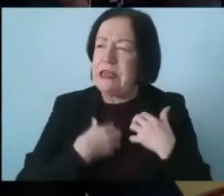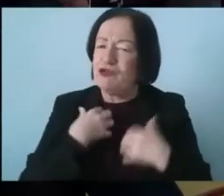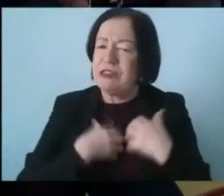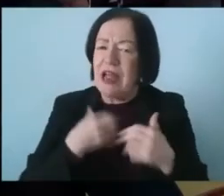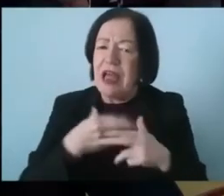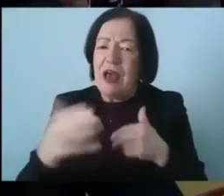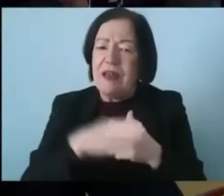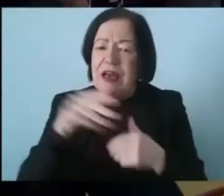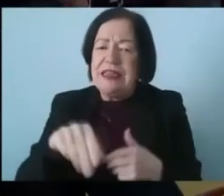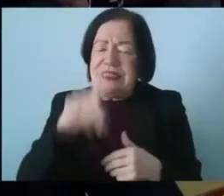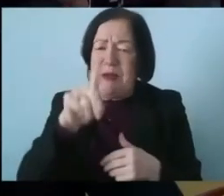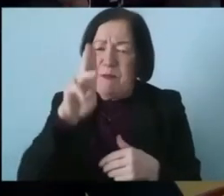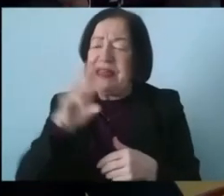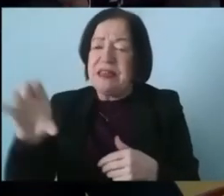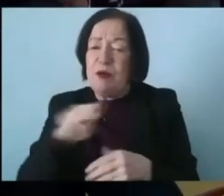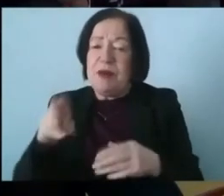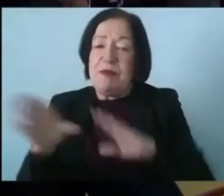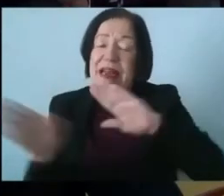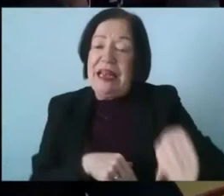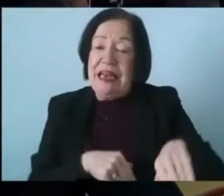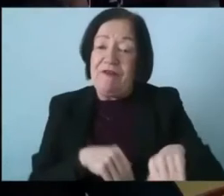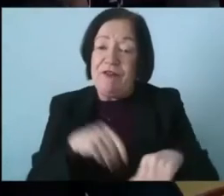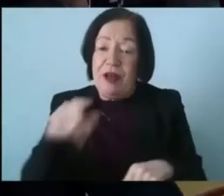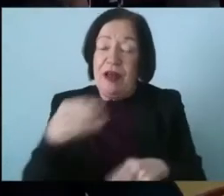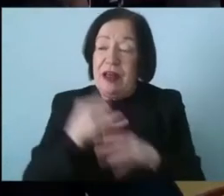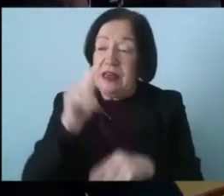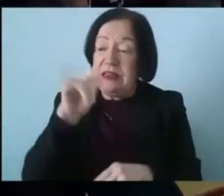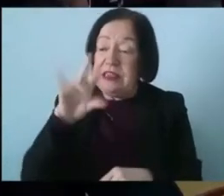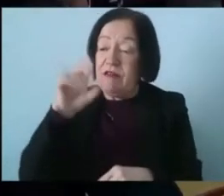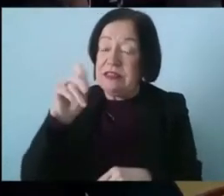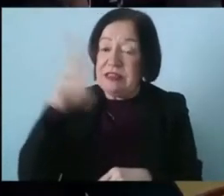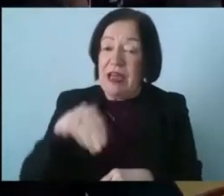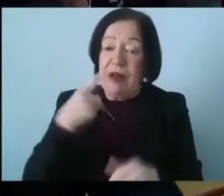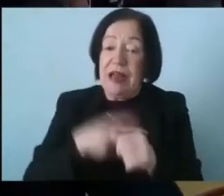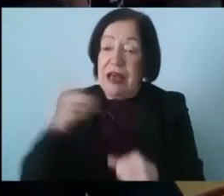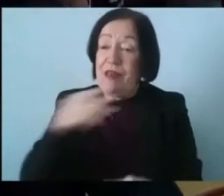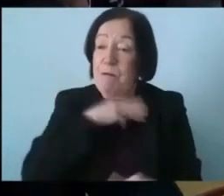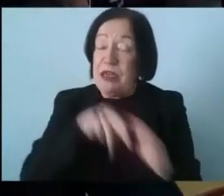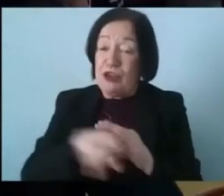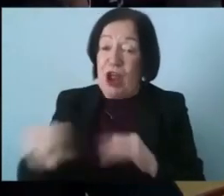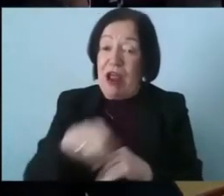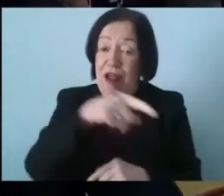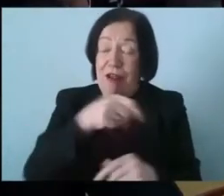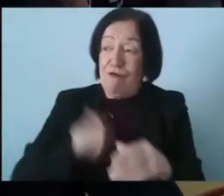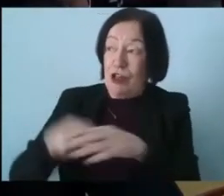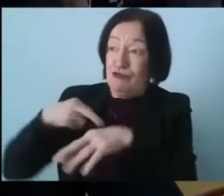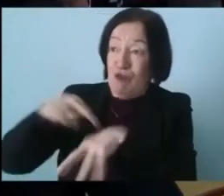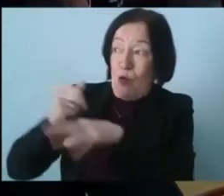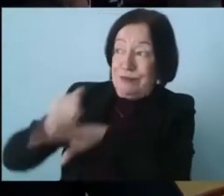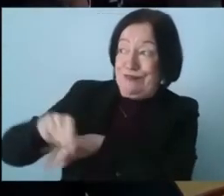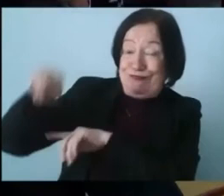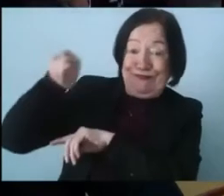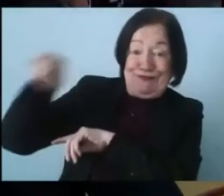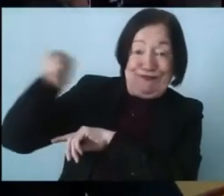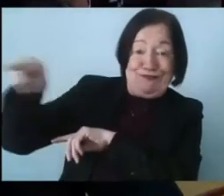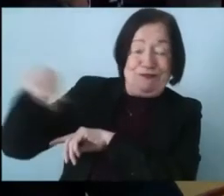dpcs when people leave dpc like in terrellstown again to the minister constituents just across the road they they have set up